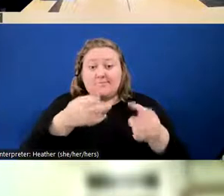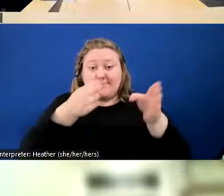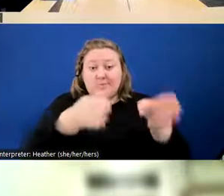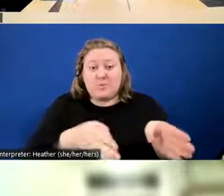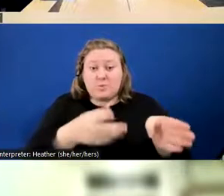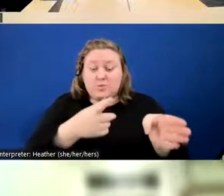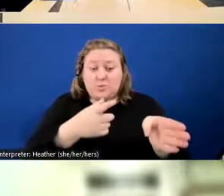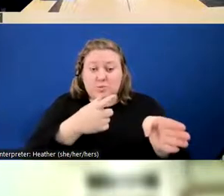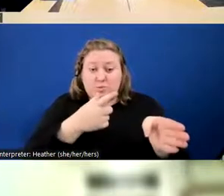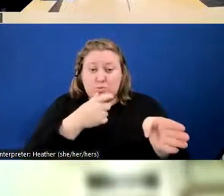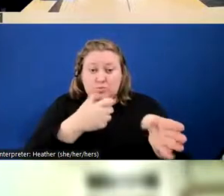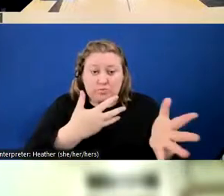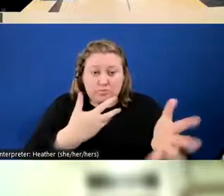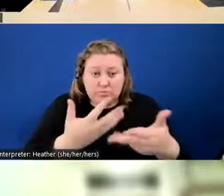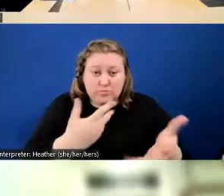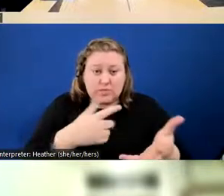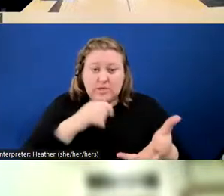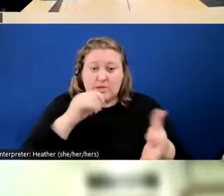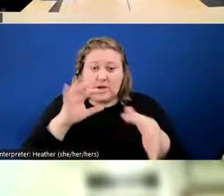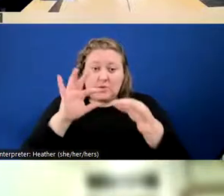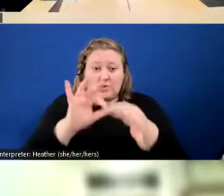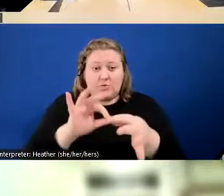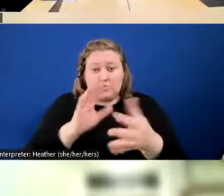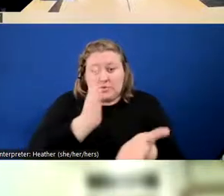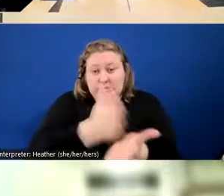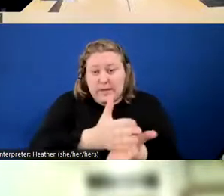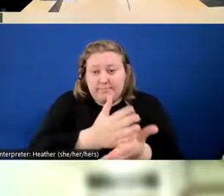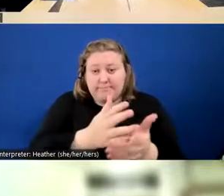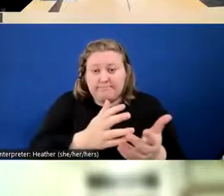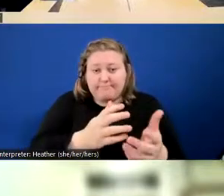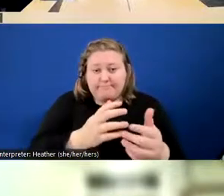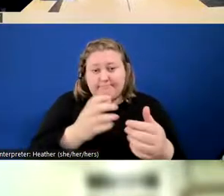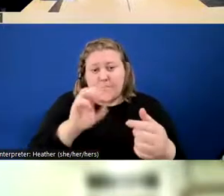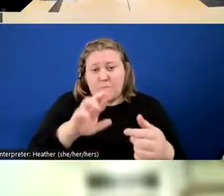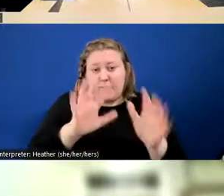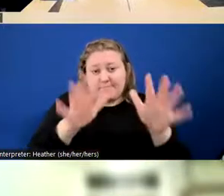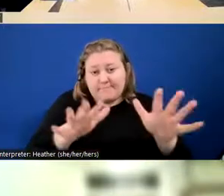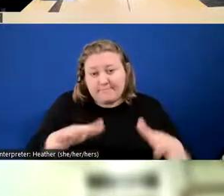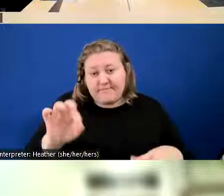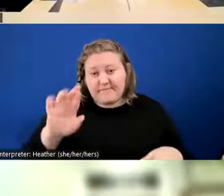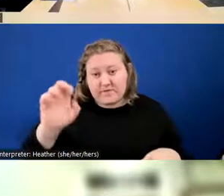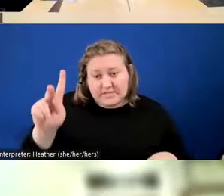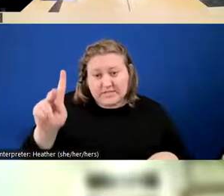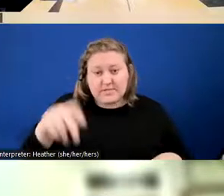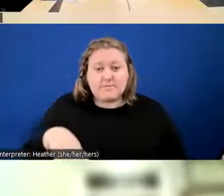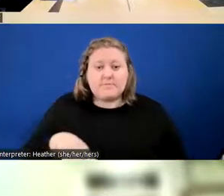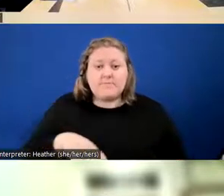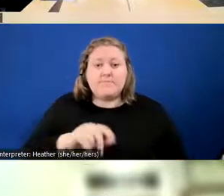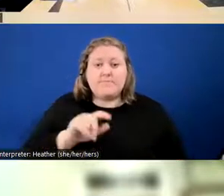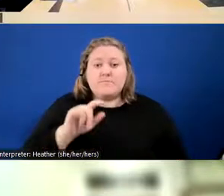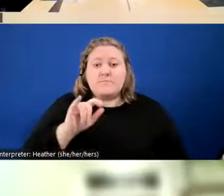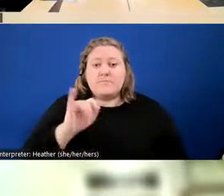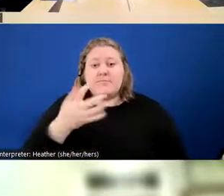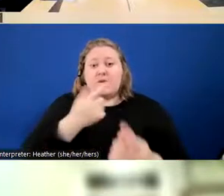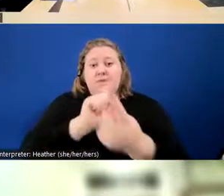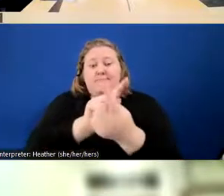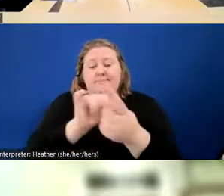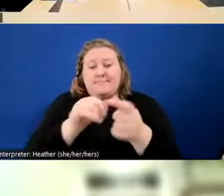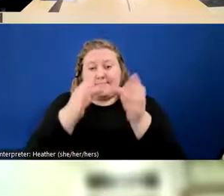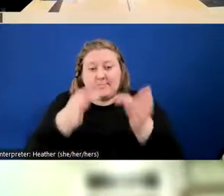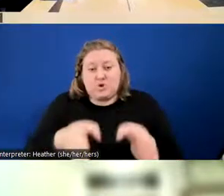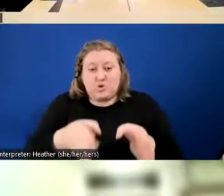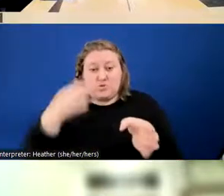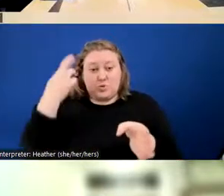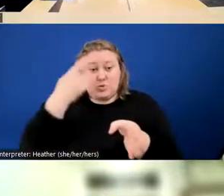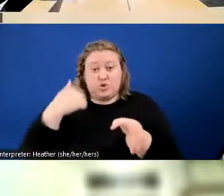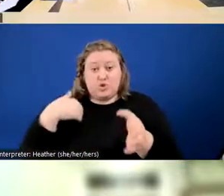an official stop or frisk. If you – if you encounter an individual with the reason for gathering information,